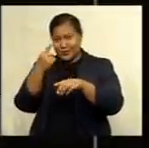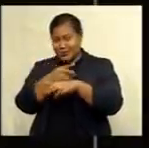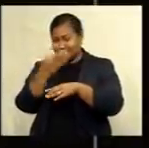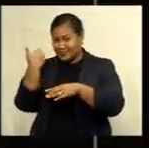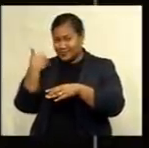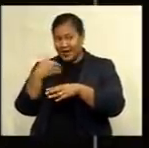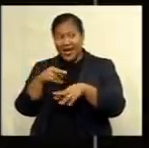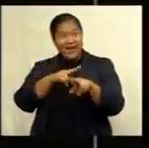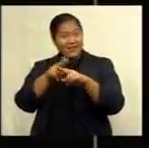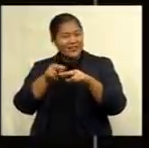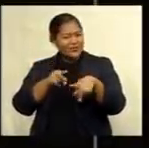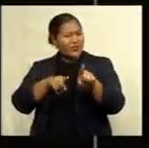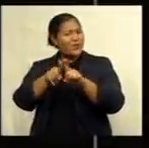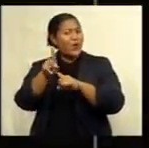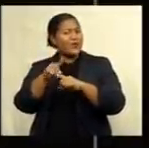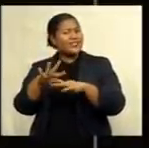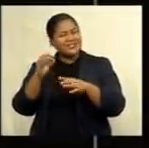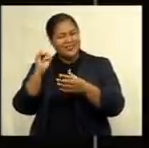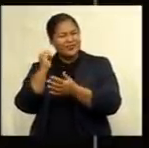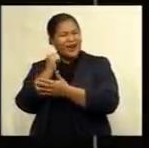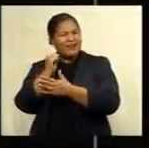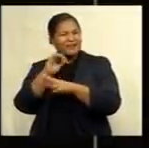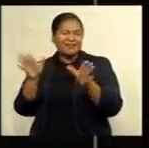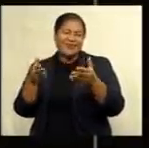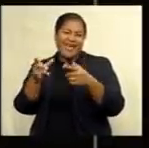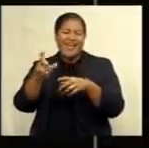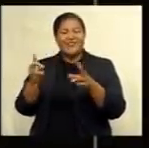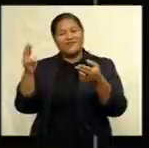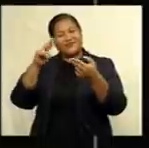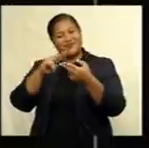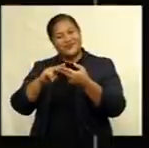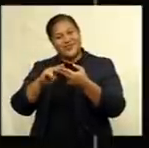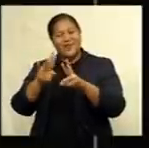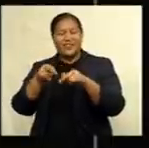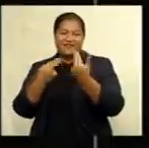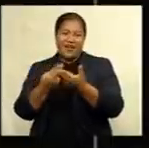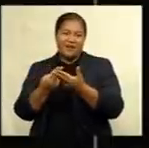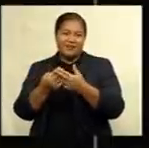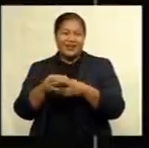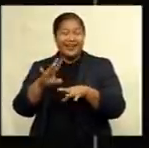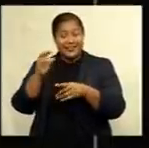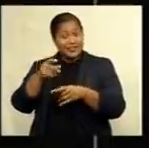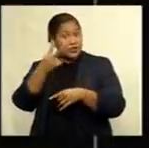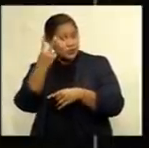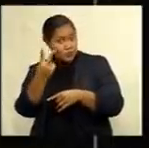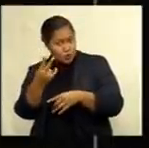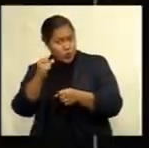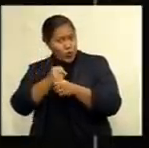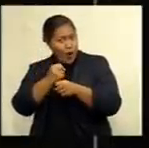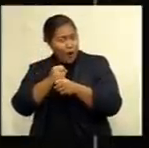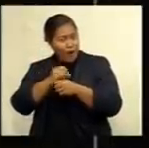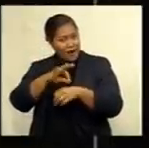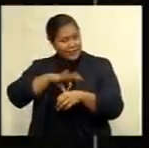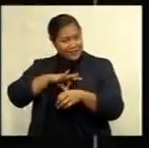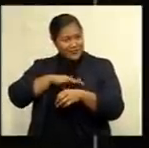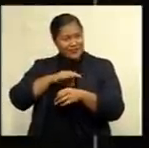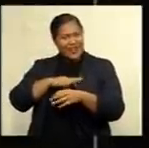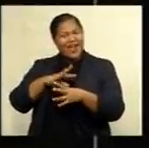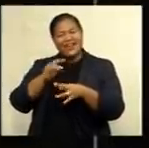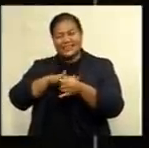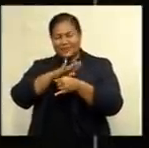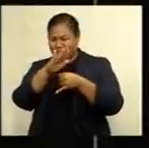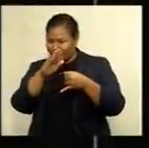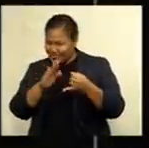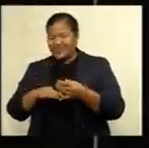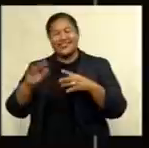player is tonight reunited with his family. dual Olympic Games gold medalist Jerry Tuwai finally got to hug his wife and children today